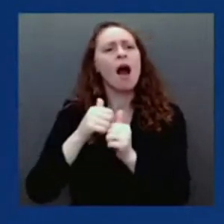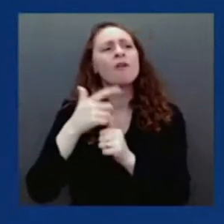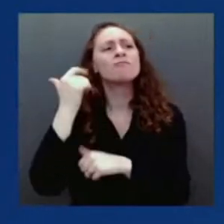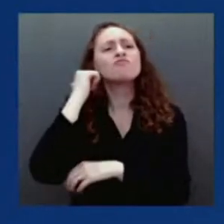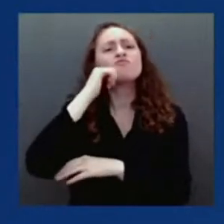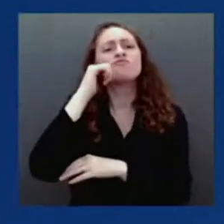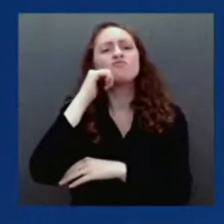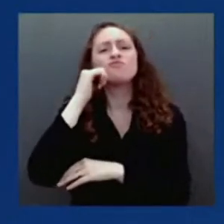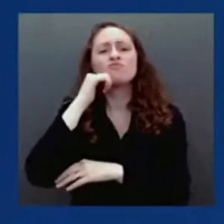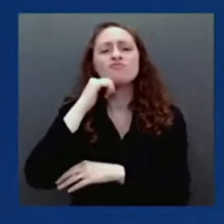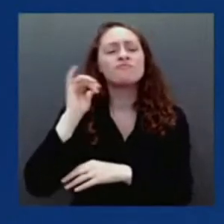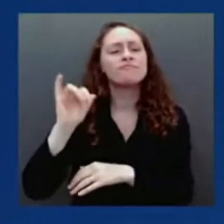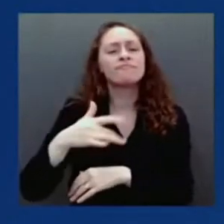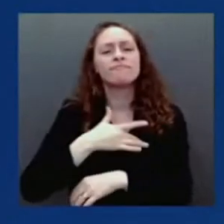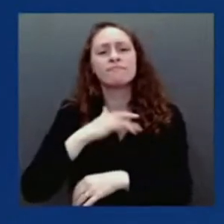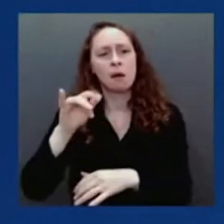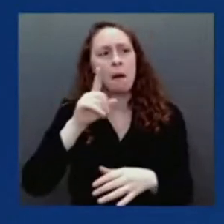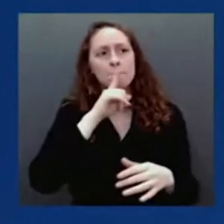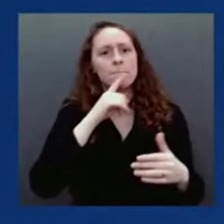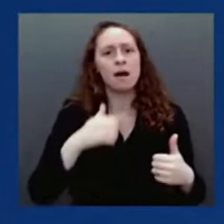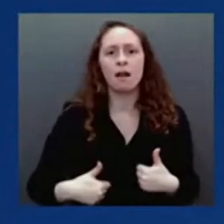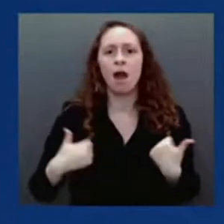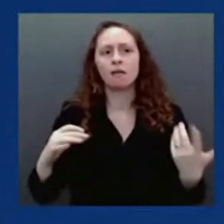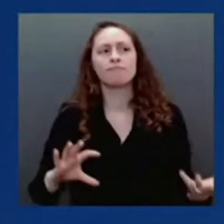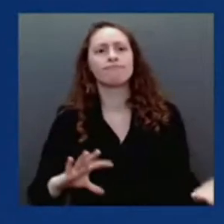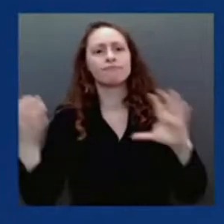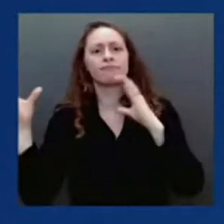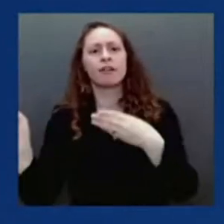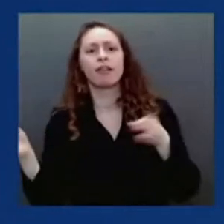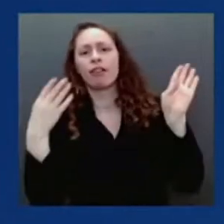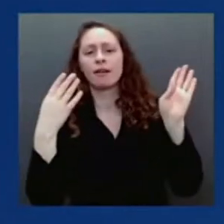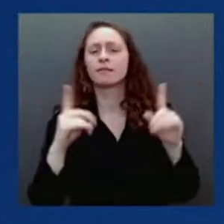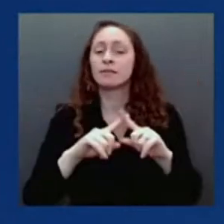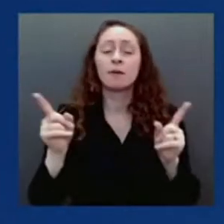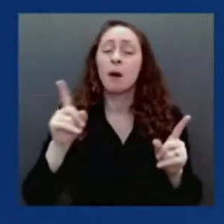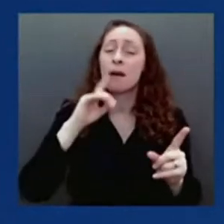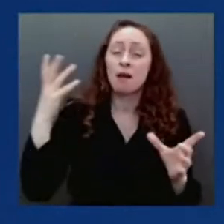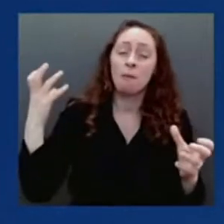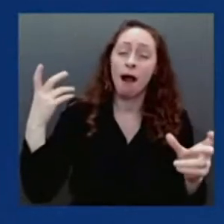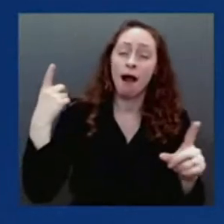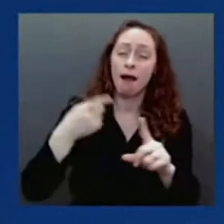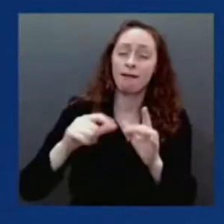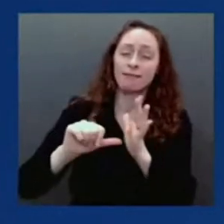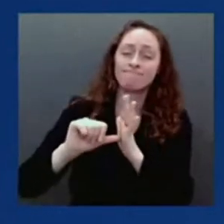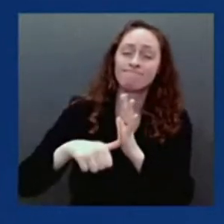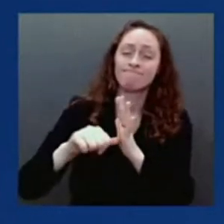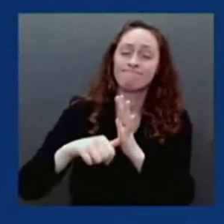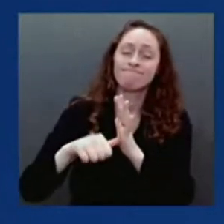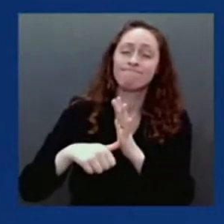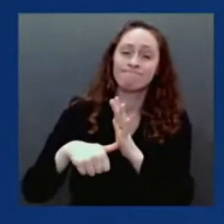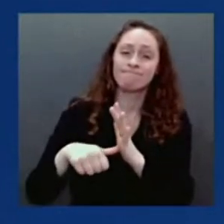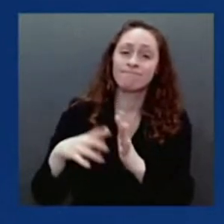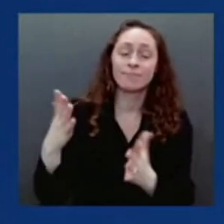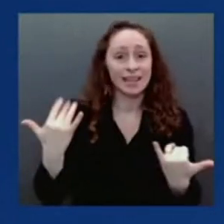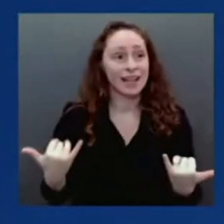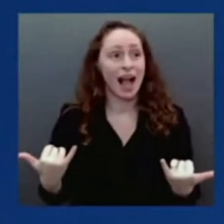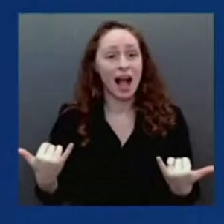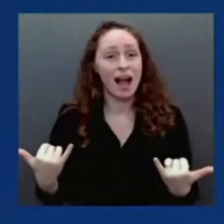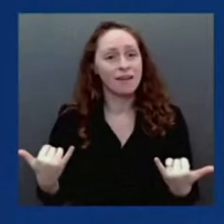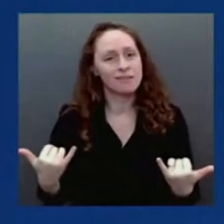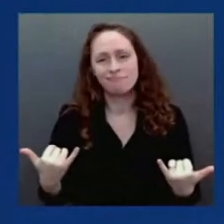important point to make is that we are not there right now. As Dr. Walensky said, when you have over 2,000 deaths, 150,000